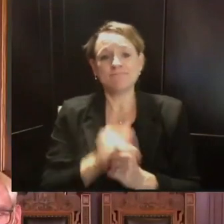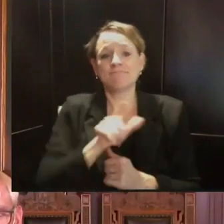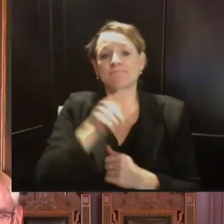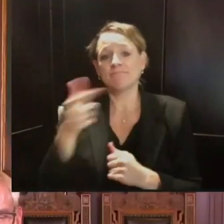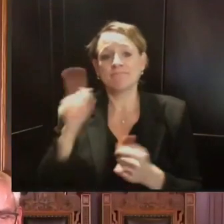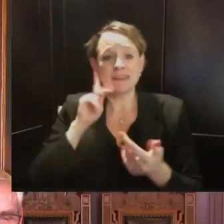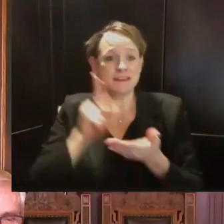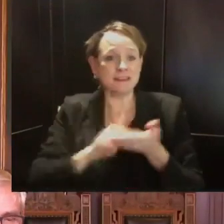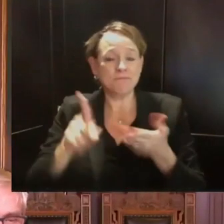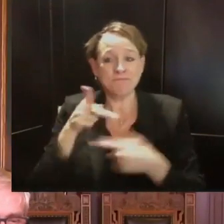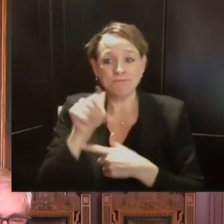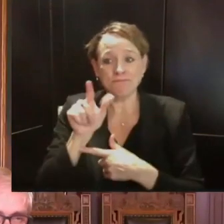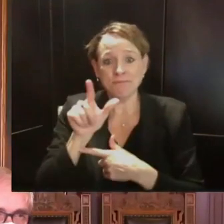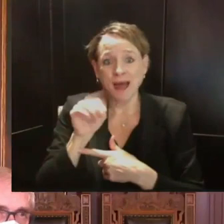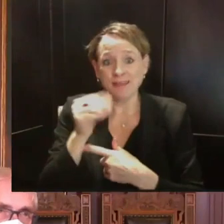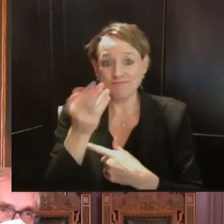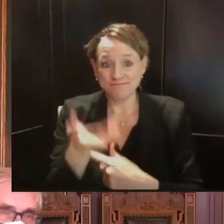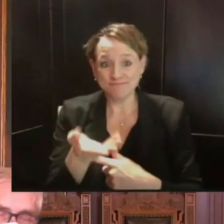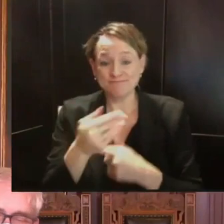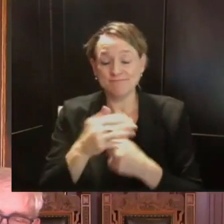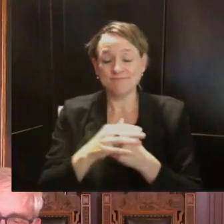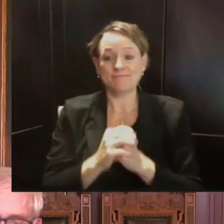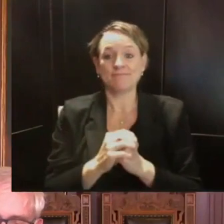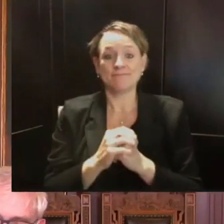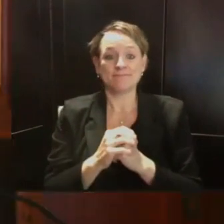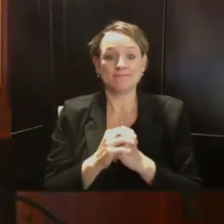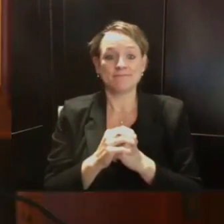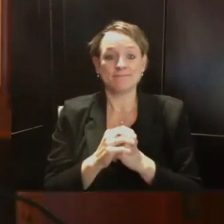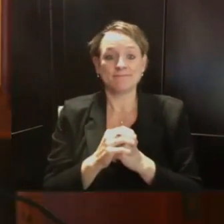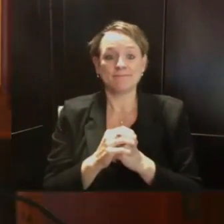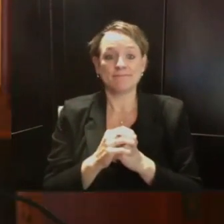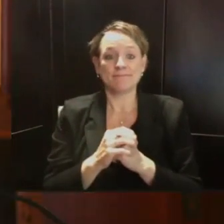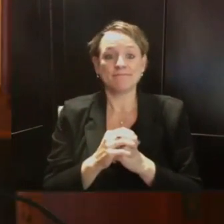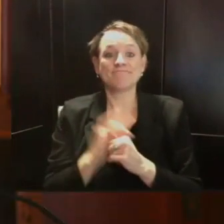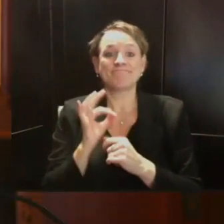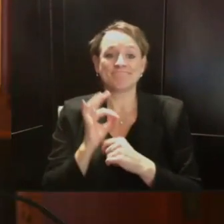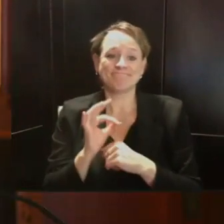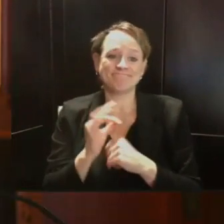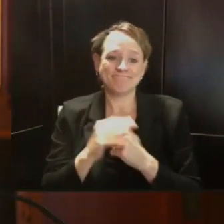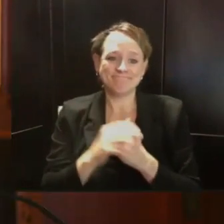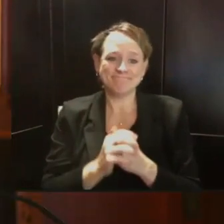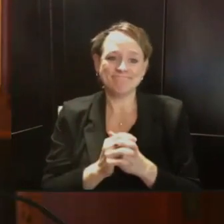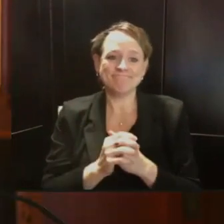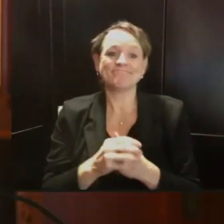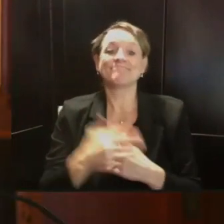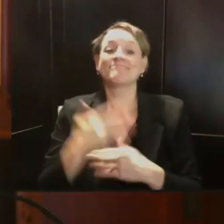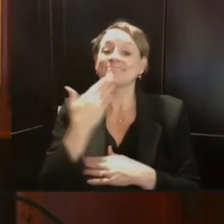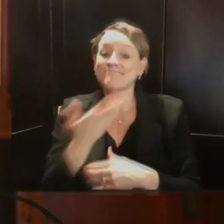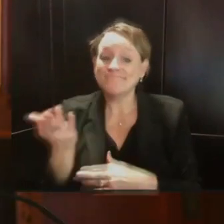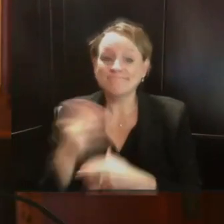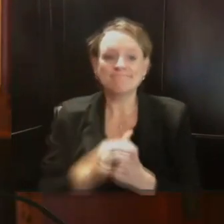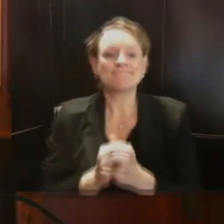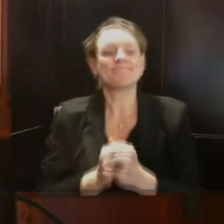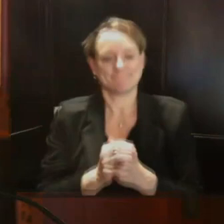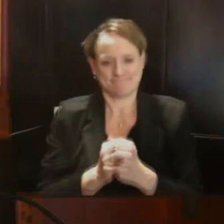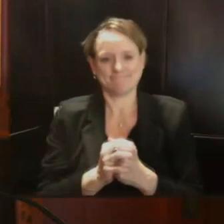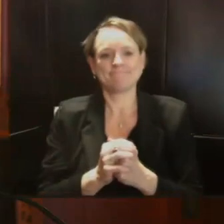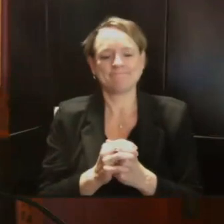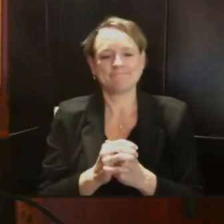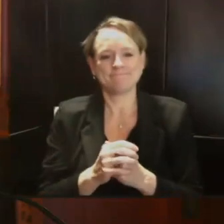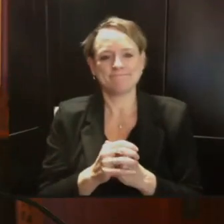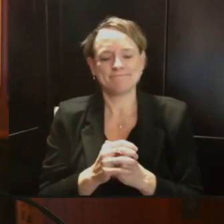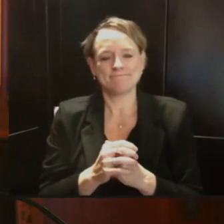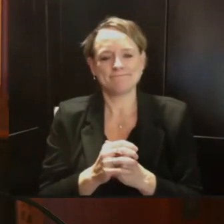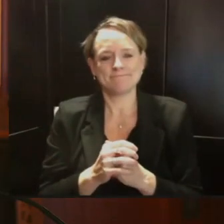Thank you, Governor. Good afternoon, everyone, and thanks again for joining us. We are entering a new and dangerous phase,